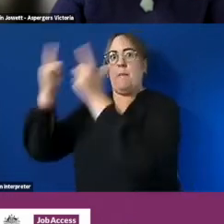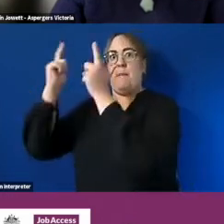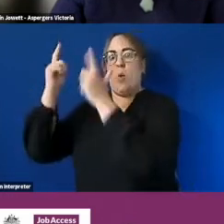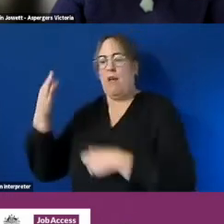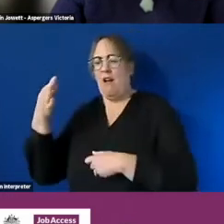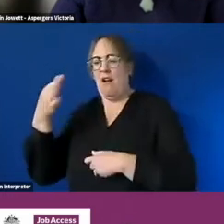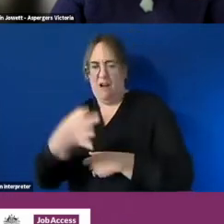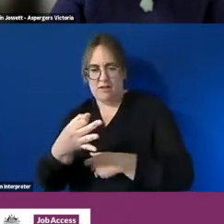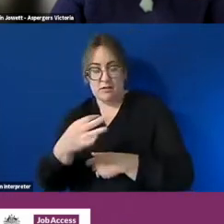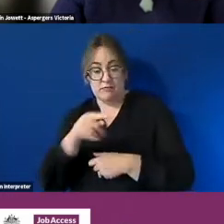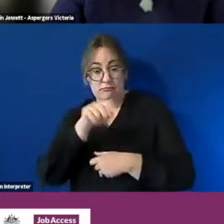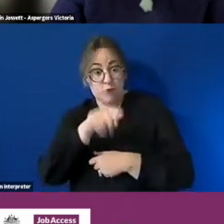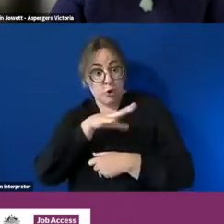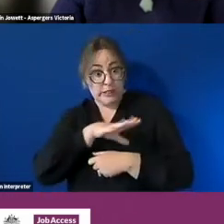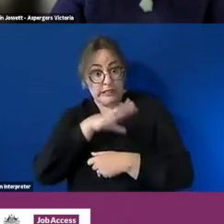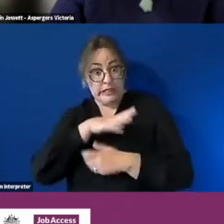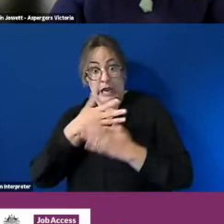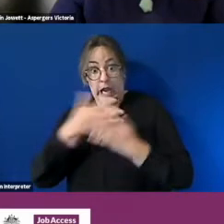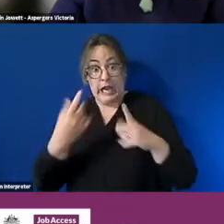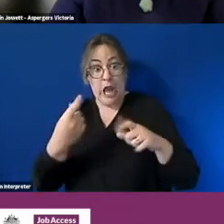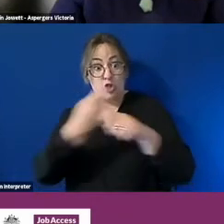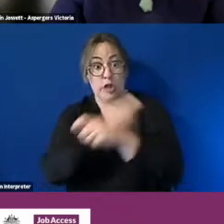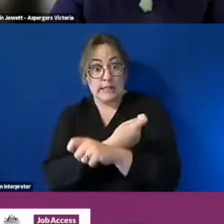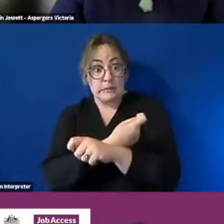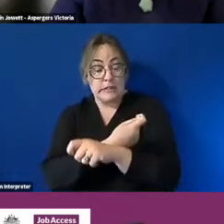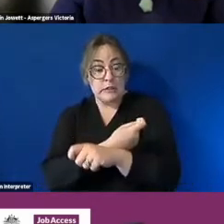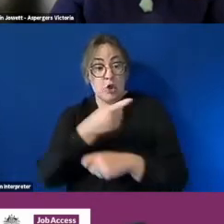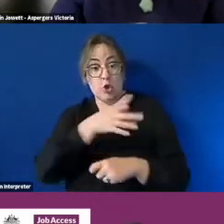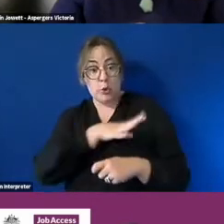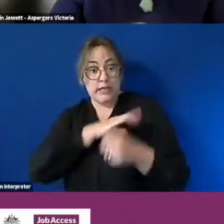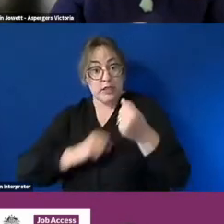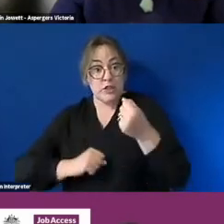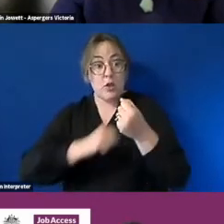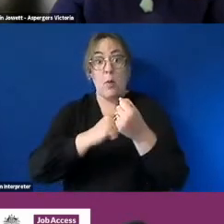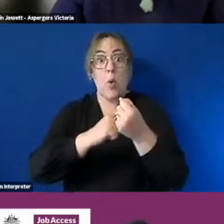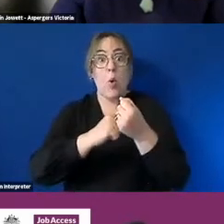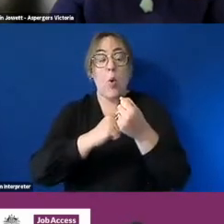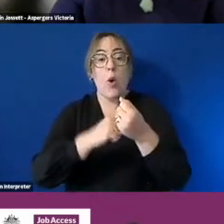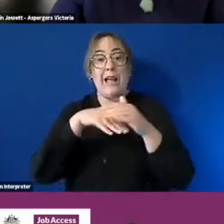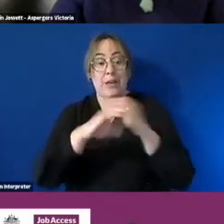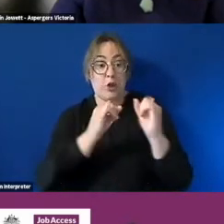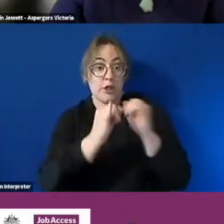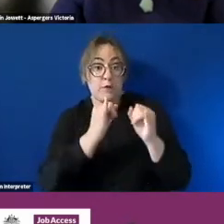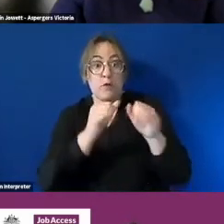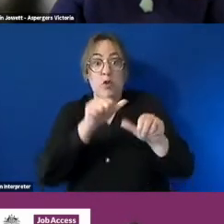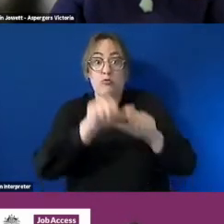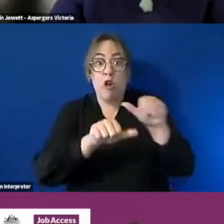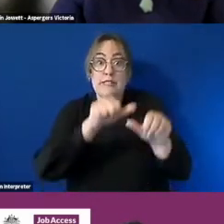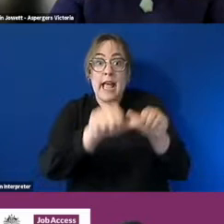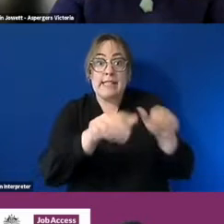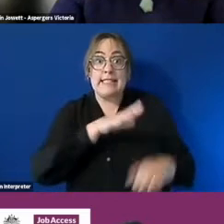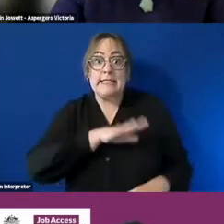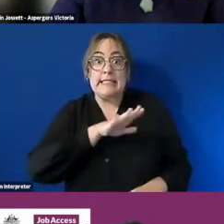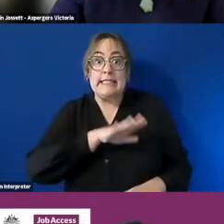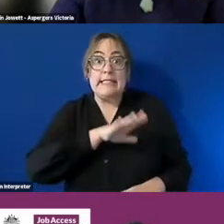that shortlisted uh email that you might send or the phone call you know do you need any support to progress to the um you know to progress to the next part of the